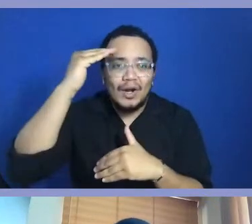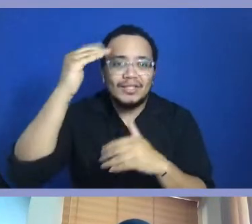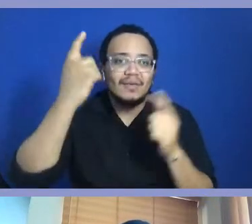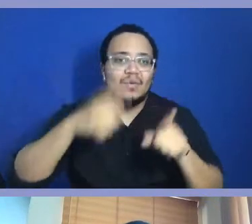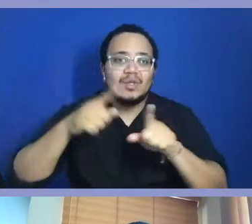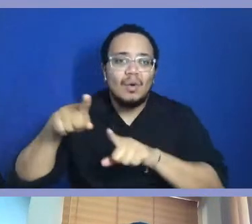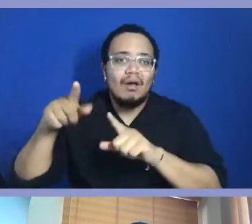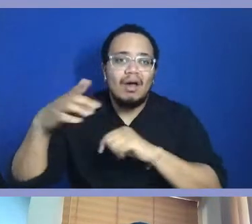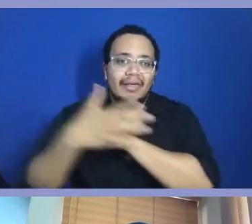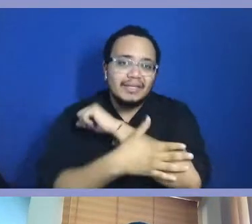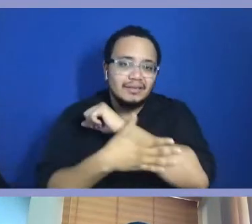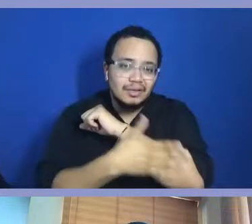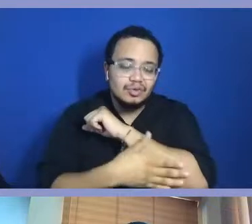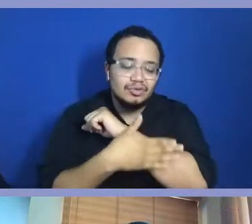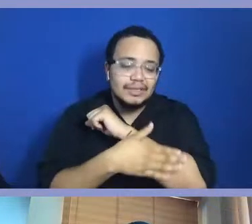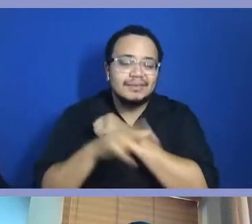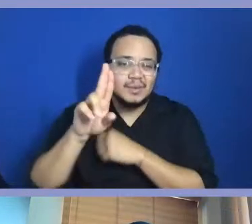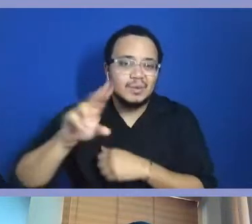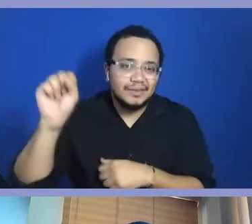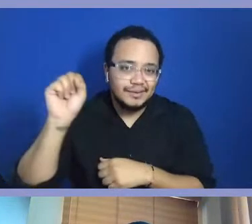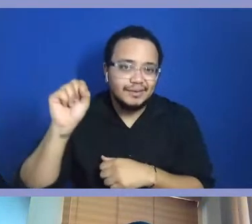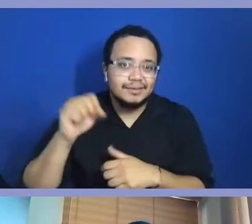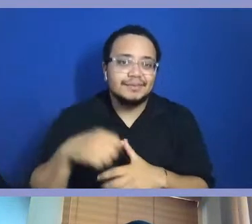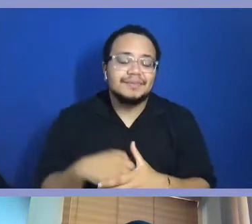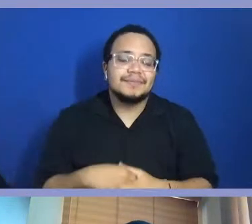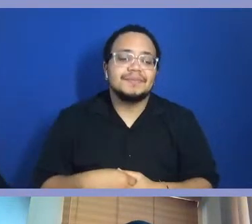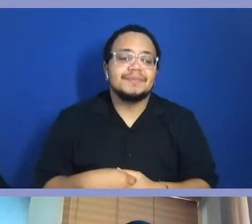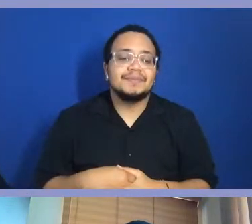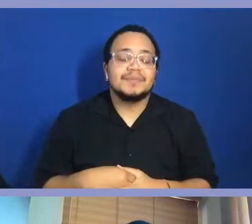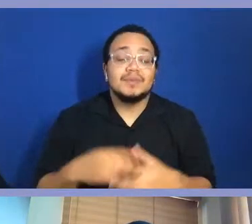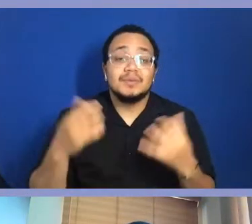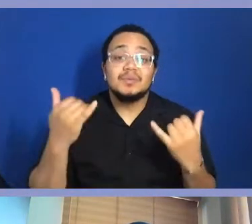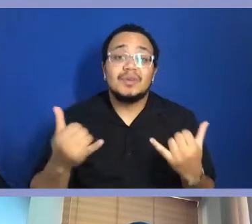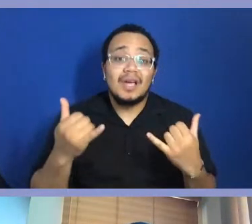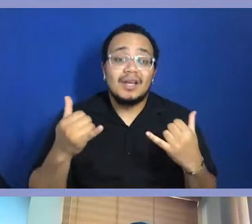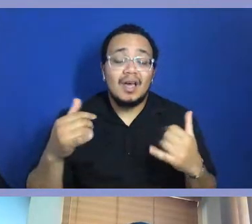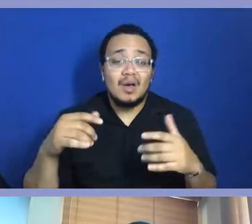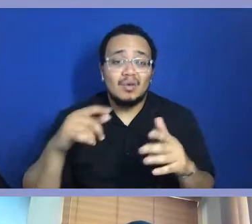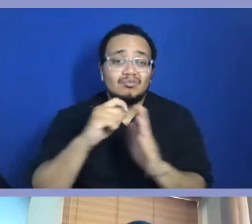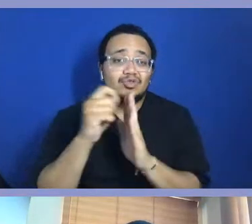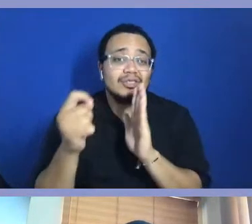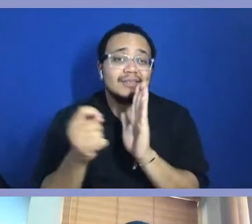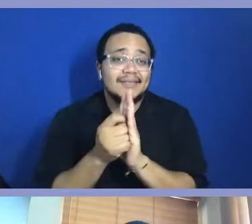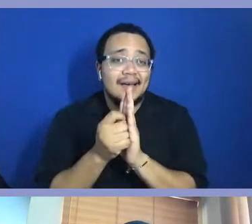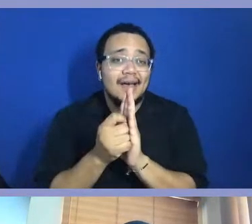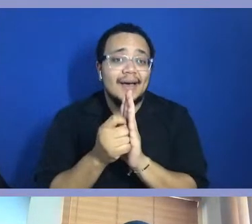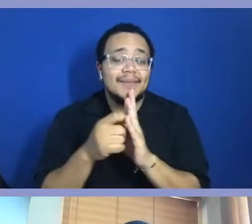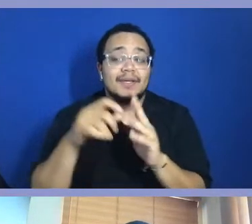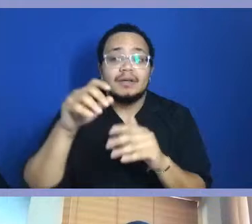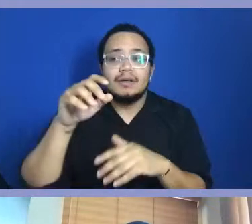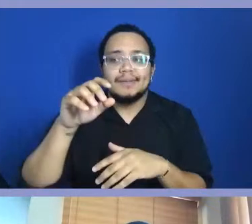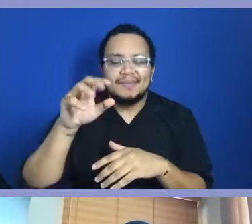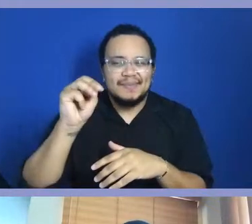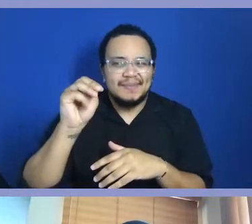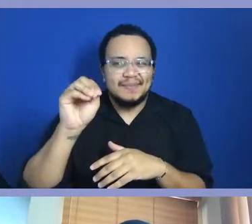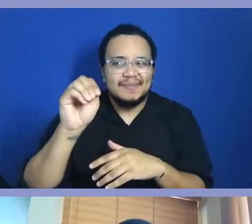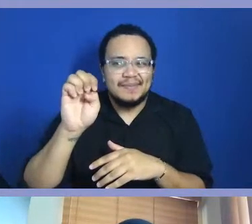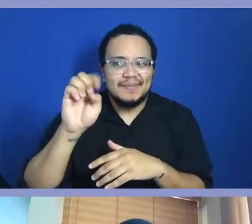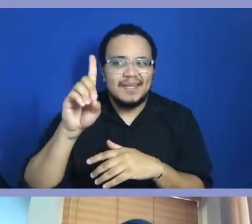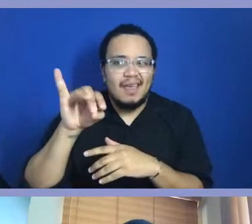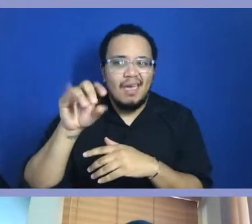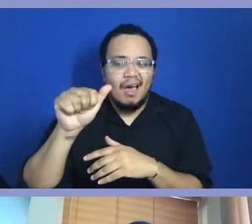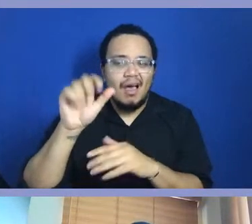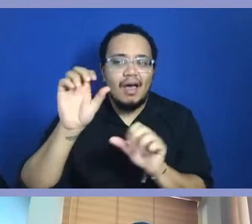what's going on in this country. You know, I think, you know, we are in an era where, you know, media can be, you know,